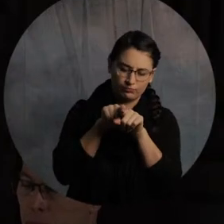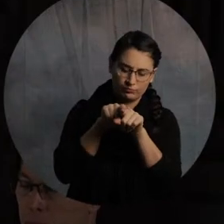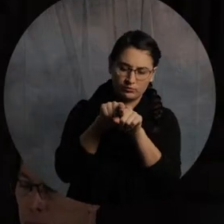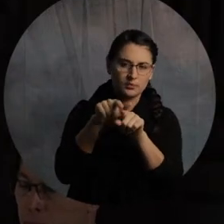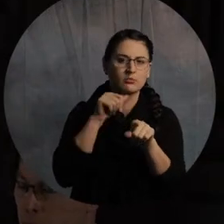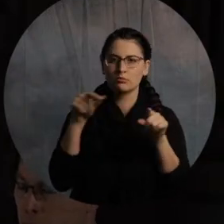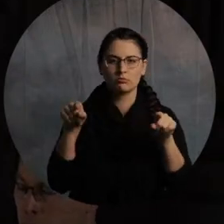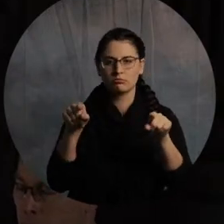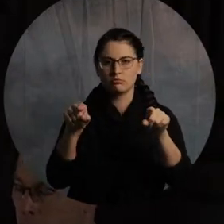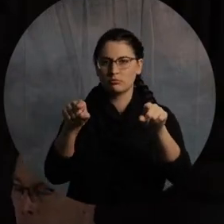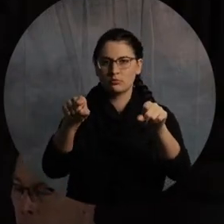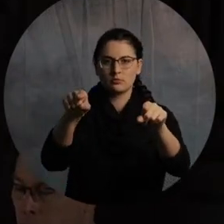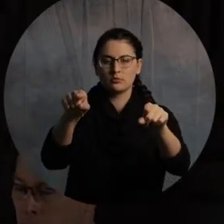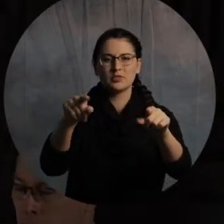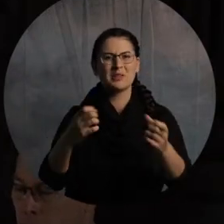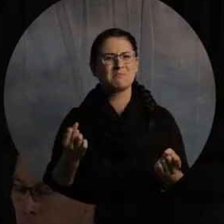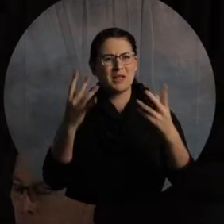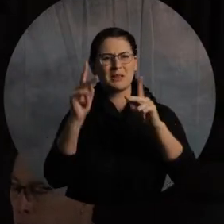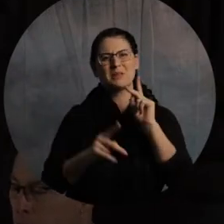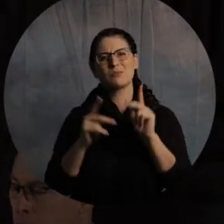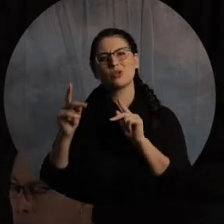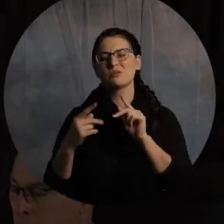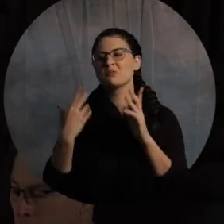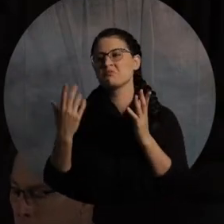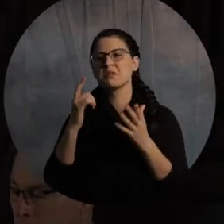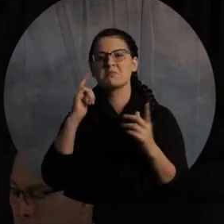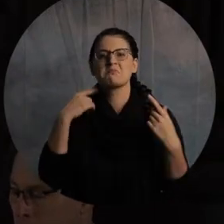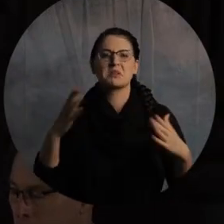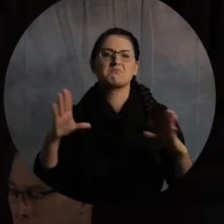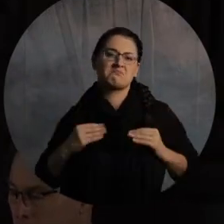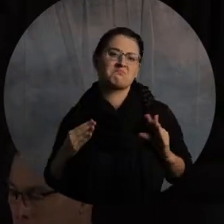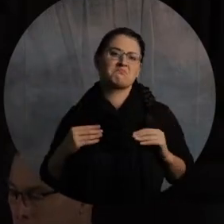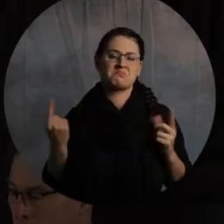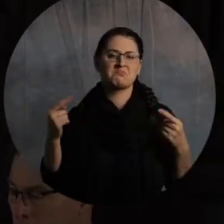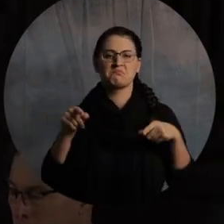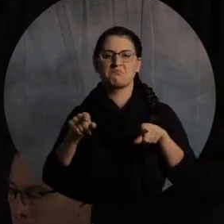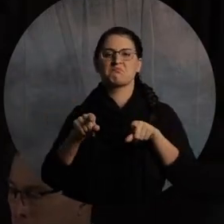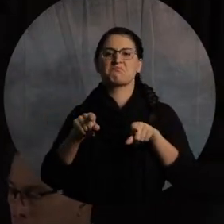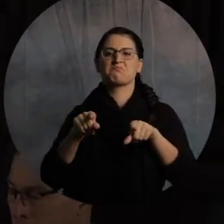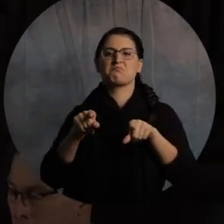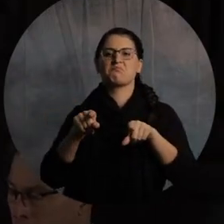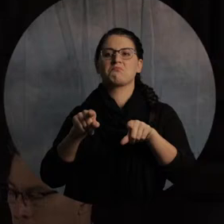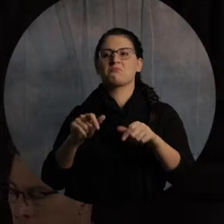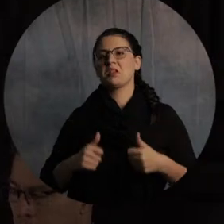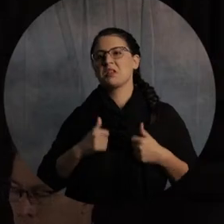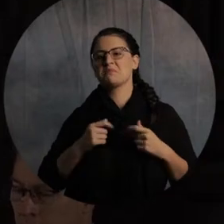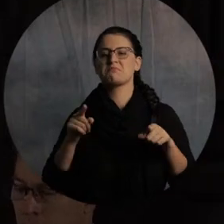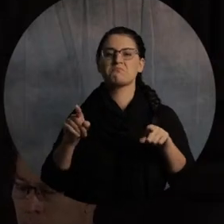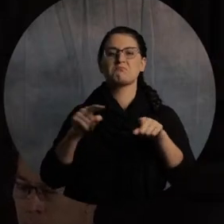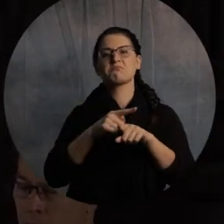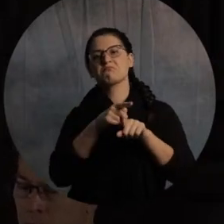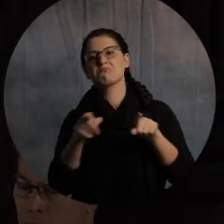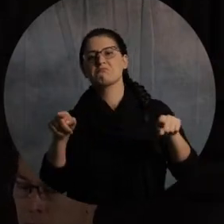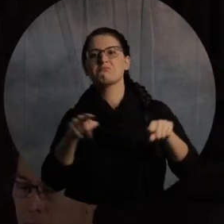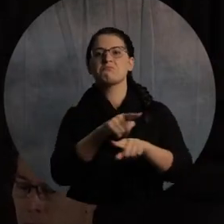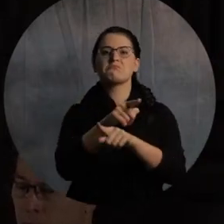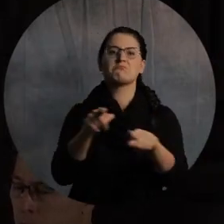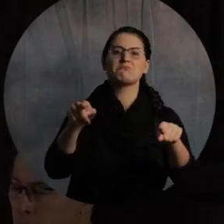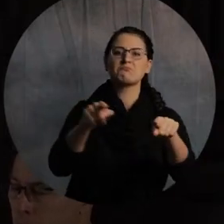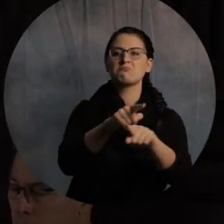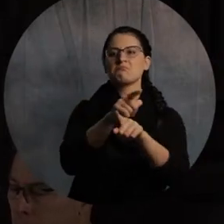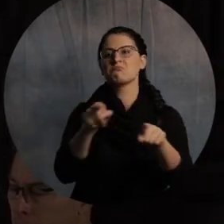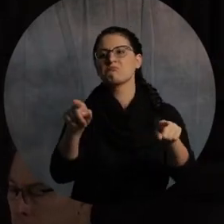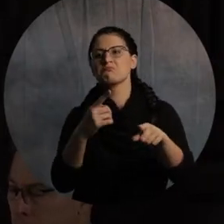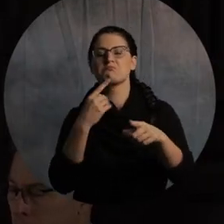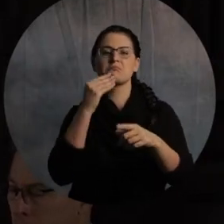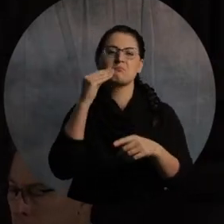many settle for that as not the reality. They settle for two people, crisscrossing paths, living life together, coming in